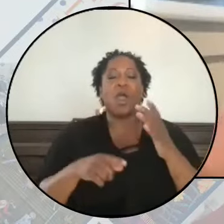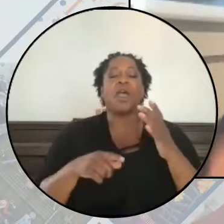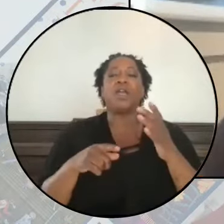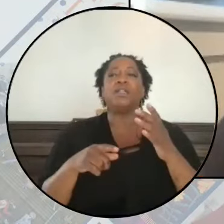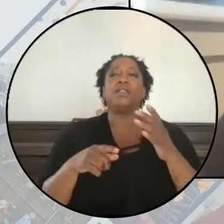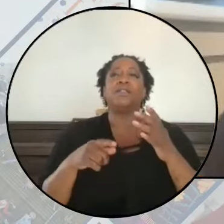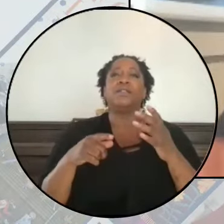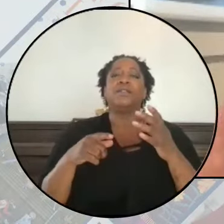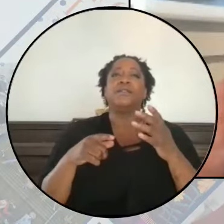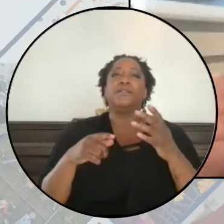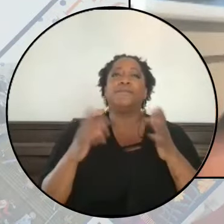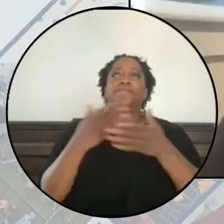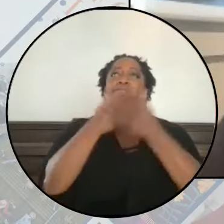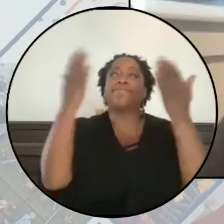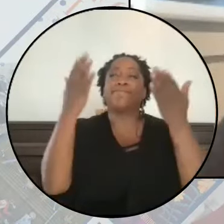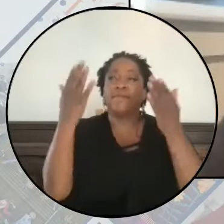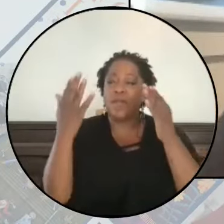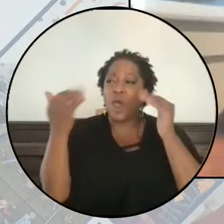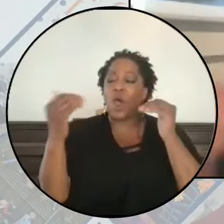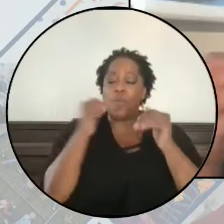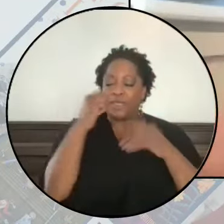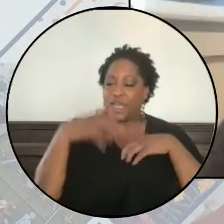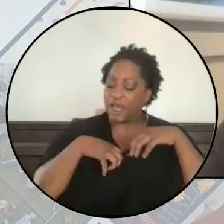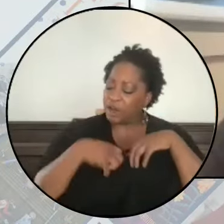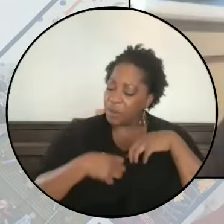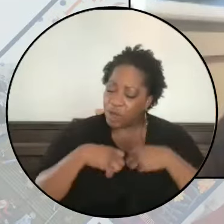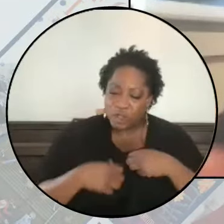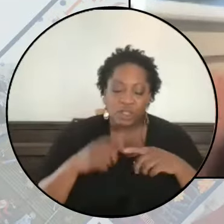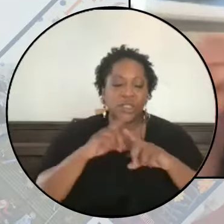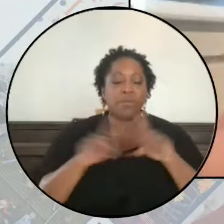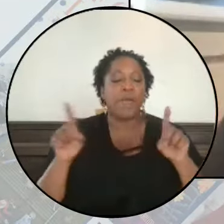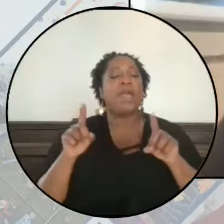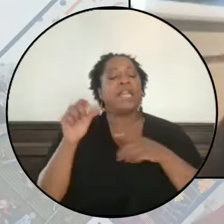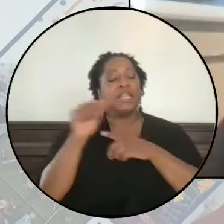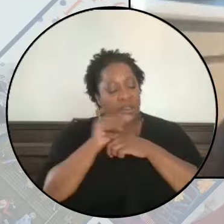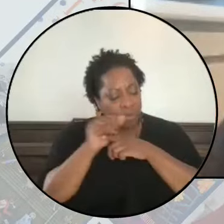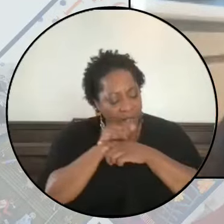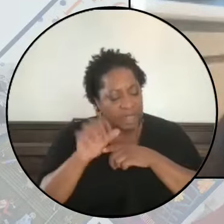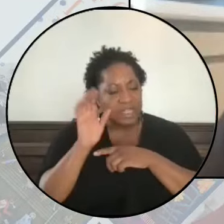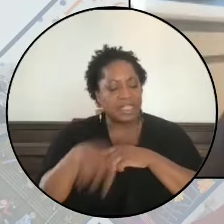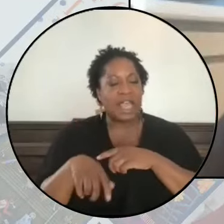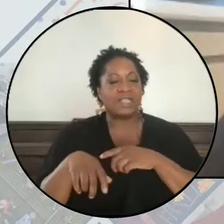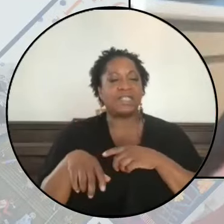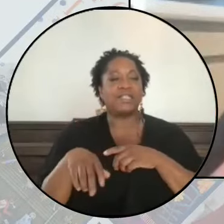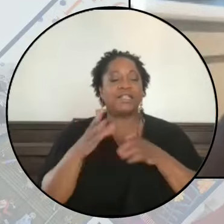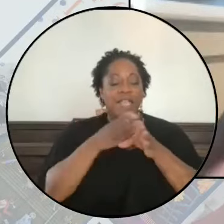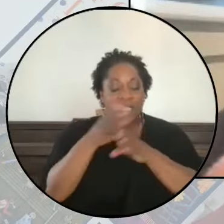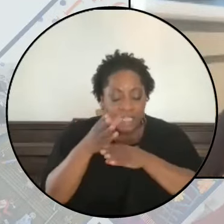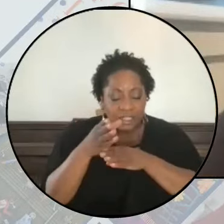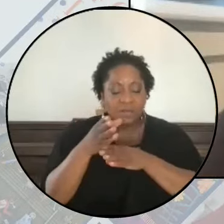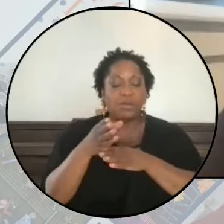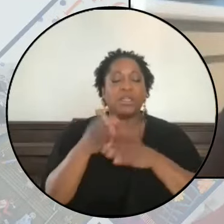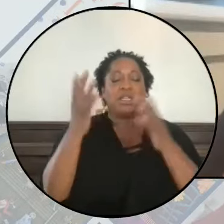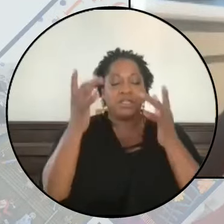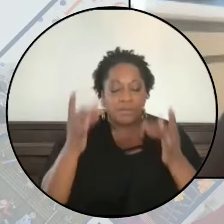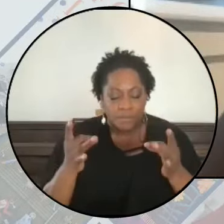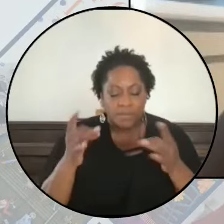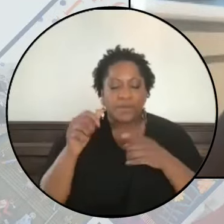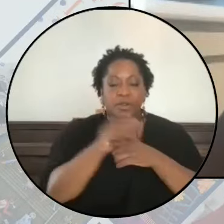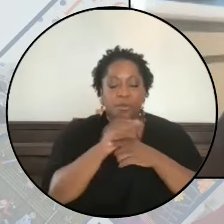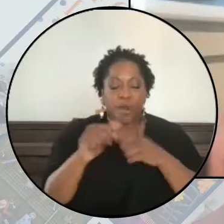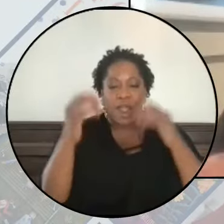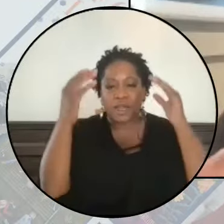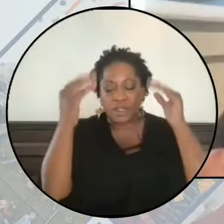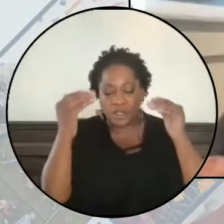understanding that hope is not an emotion, but is a practice, is a discipline. As grace, and, you know, for us, that